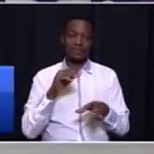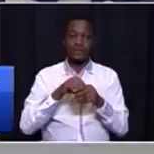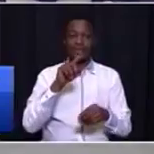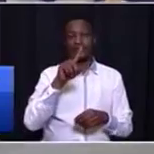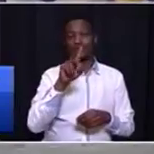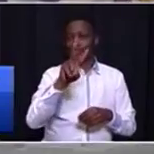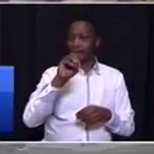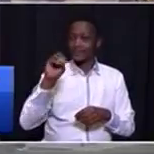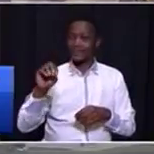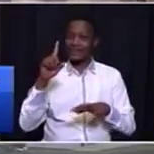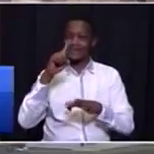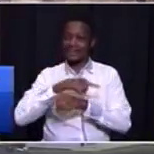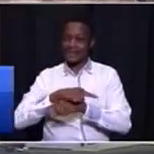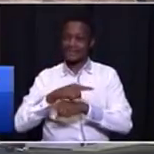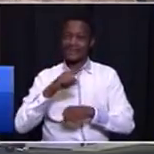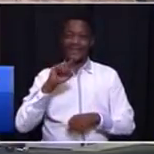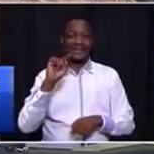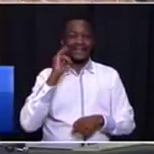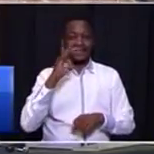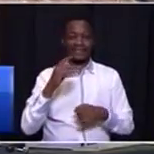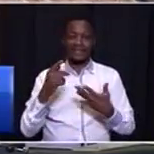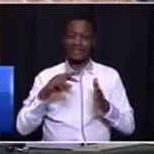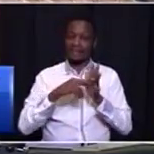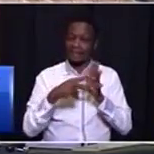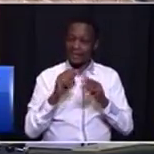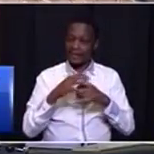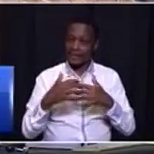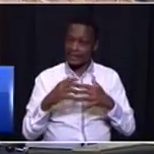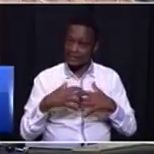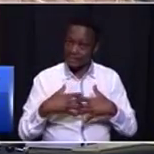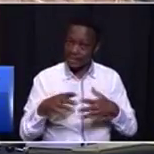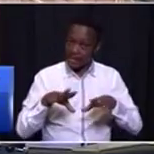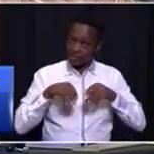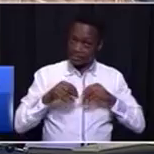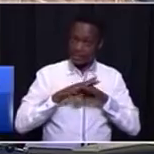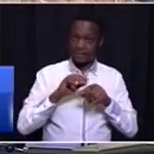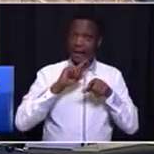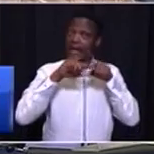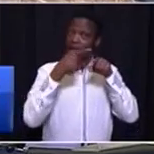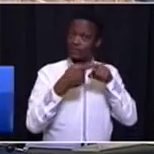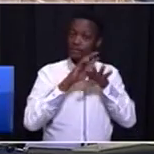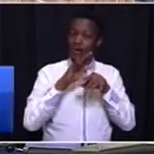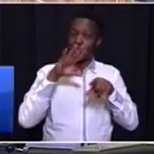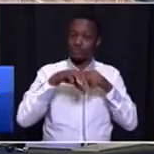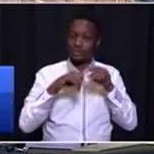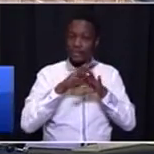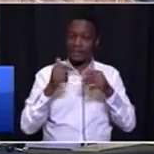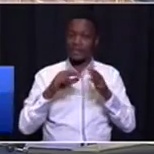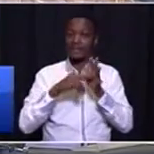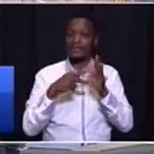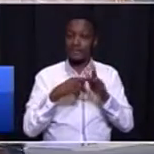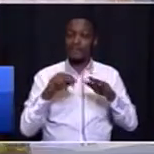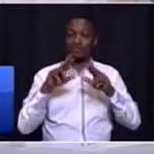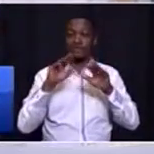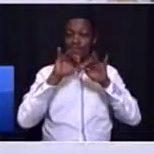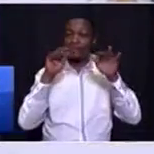days, once the plan is adopted by EXCO, in two hundred days I want to take this plan to the National Minister of Transport.